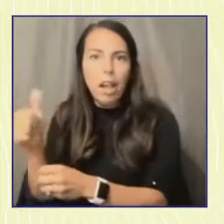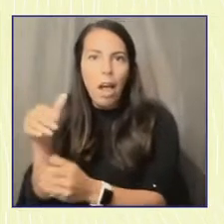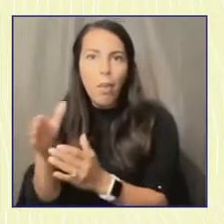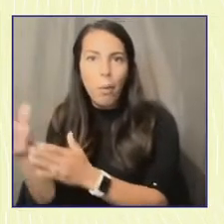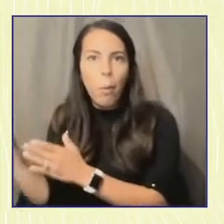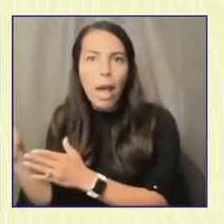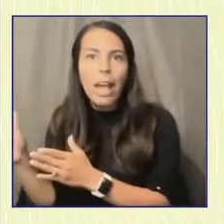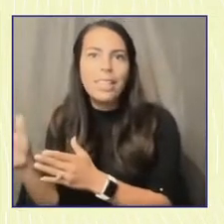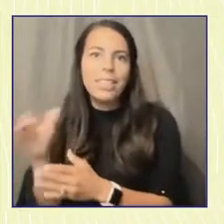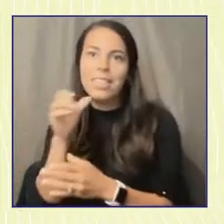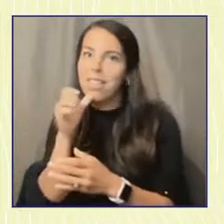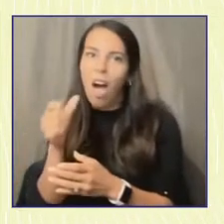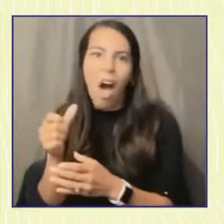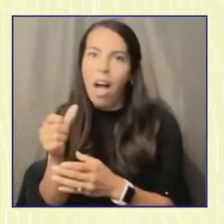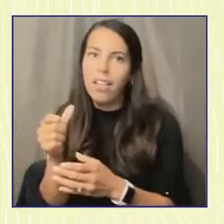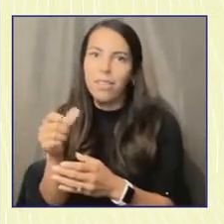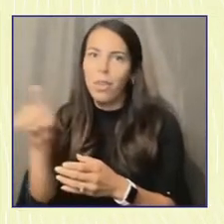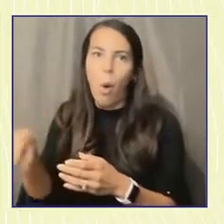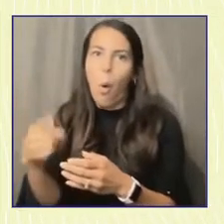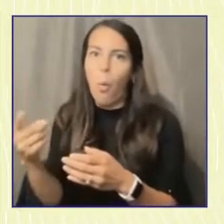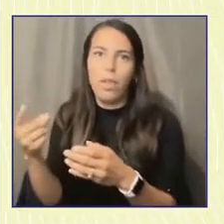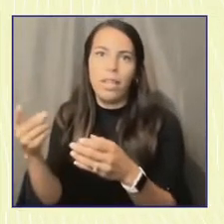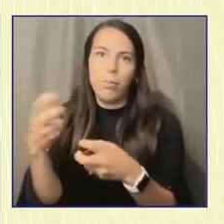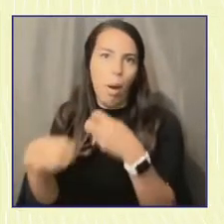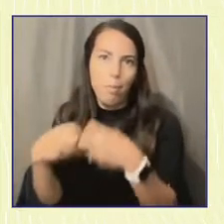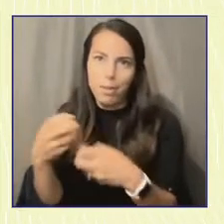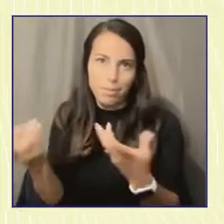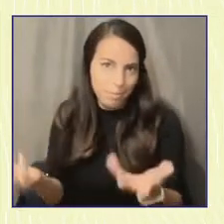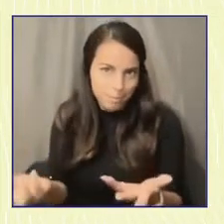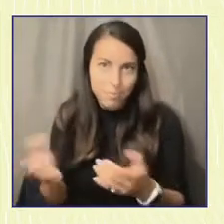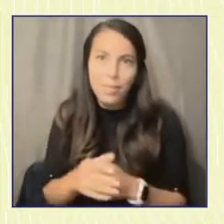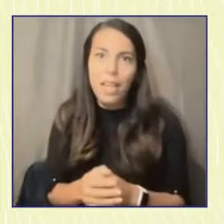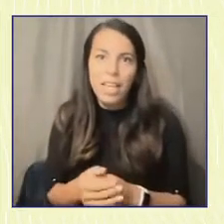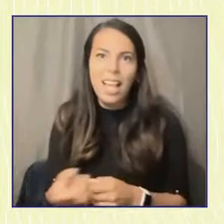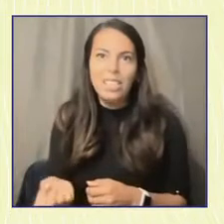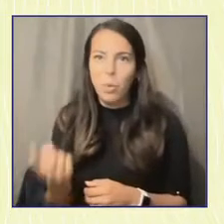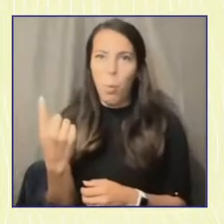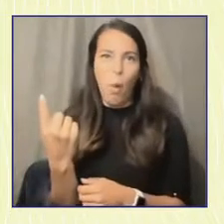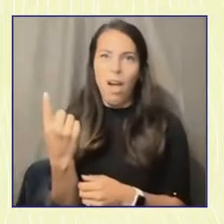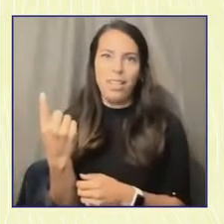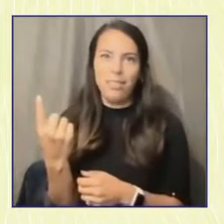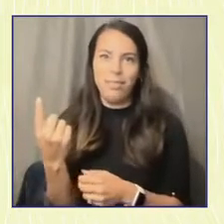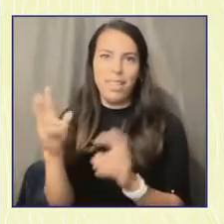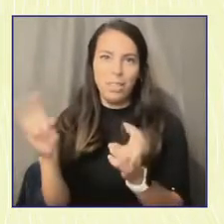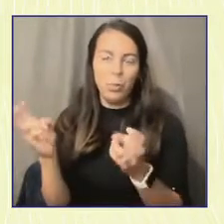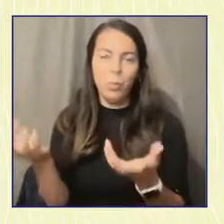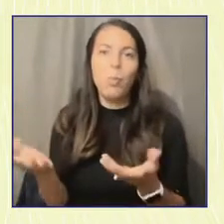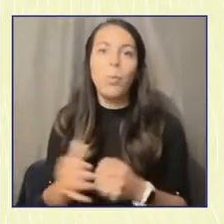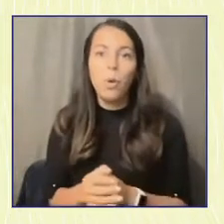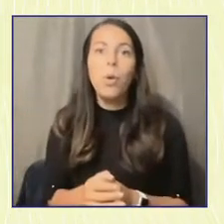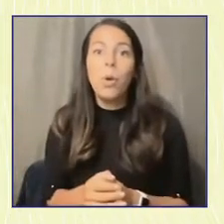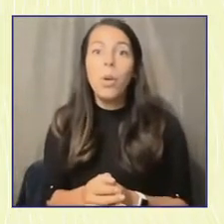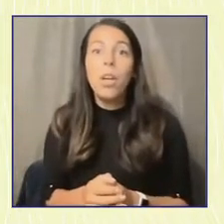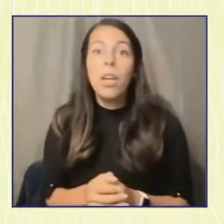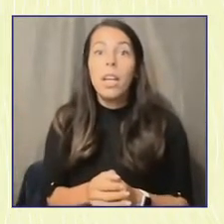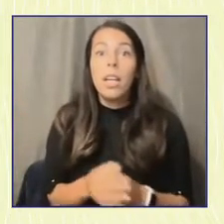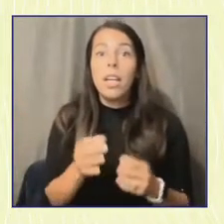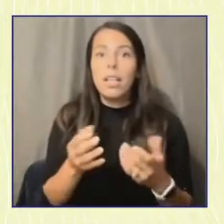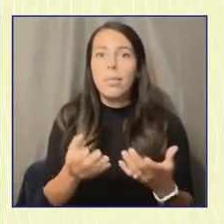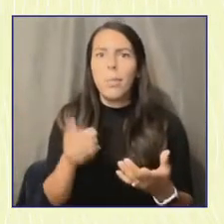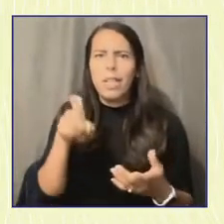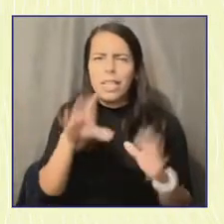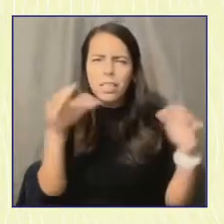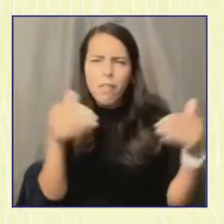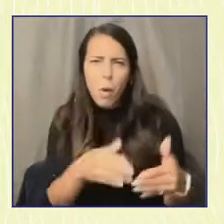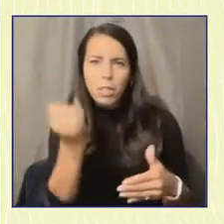story at all. It's one outcome, depending upon whether or not we've supported those young people to do that,